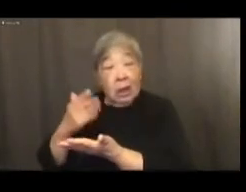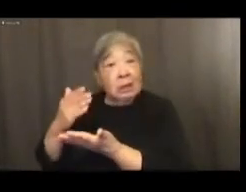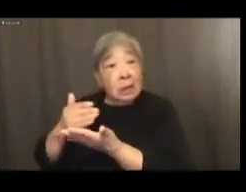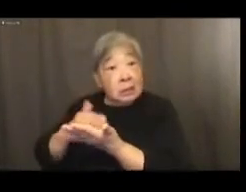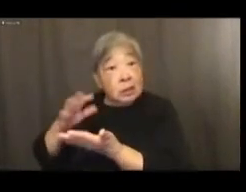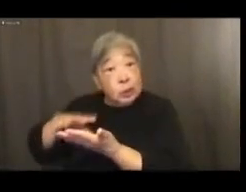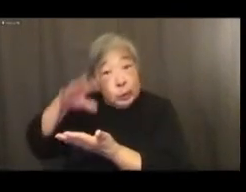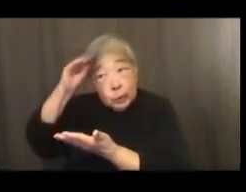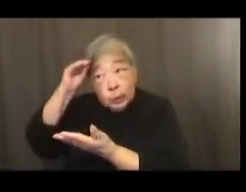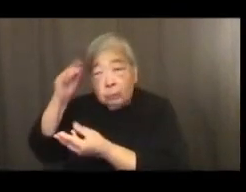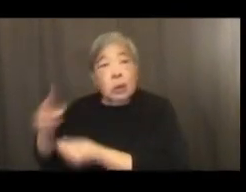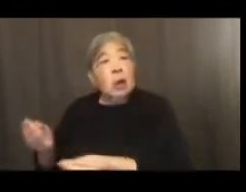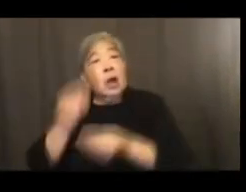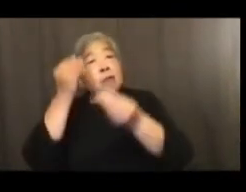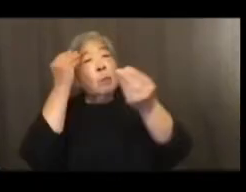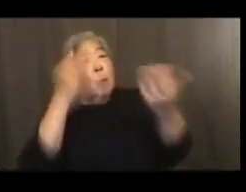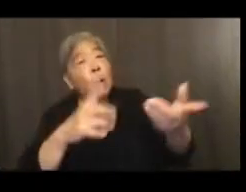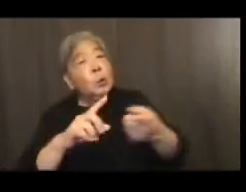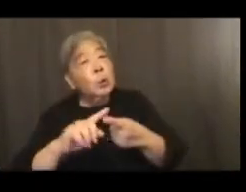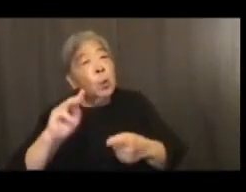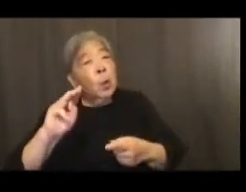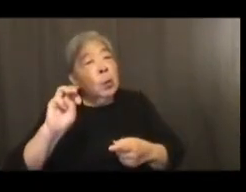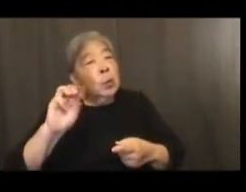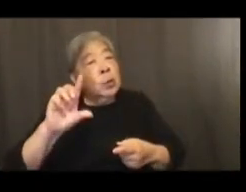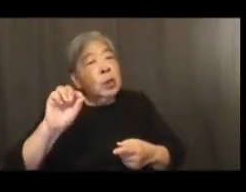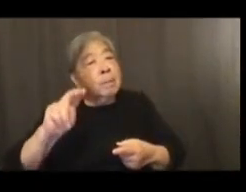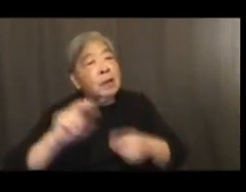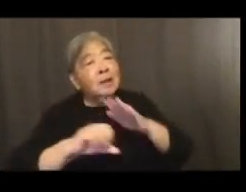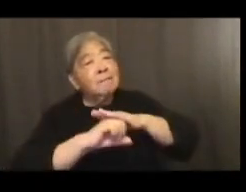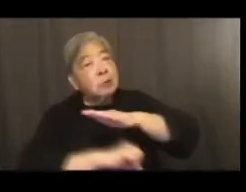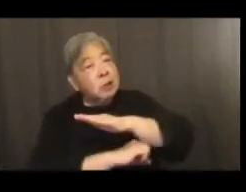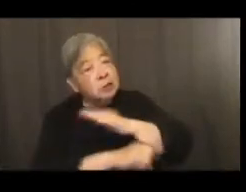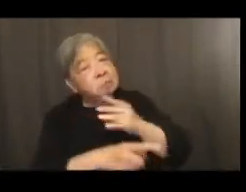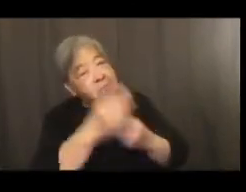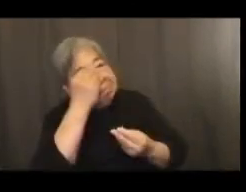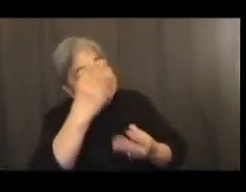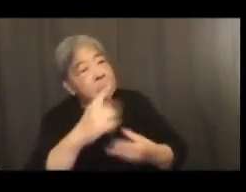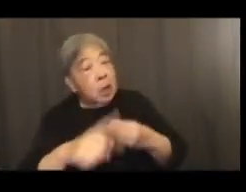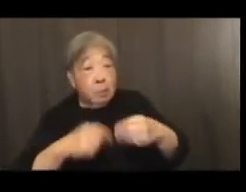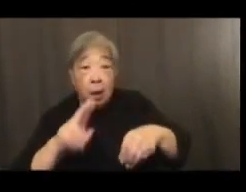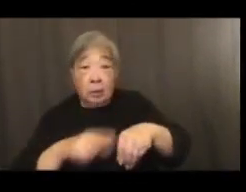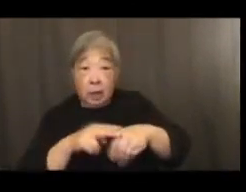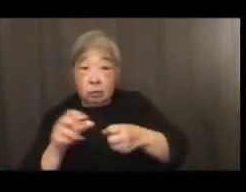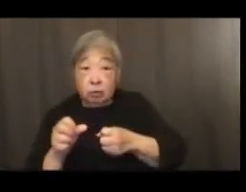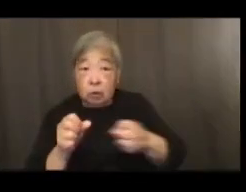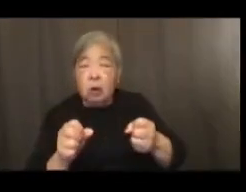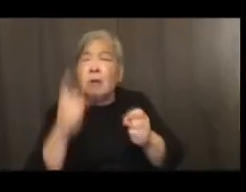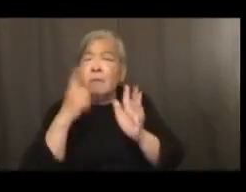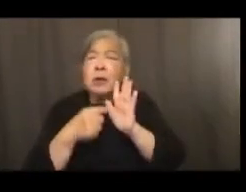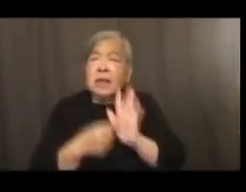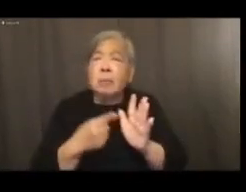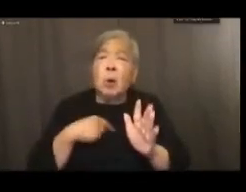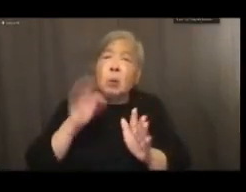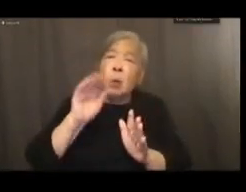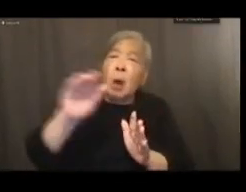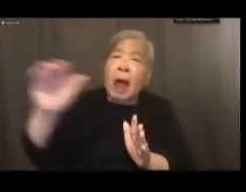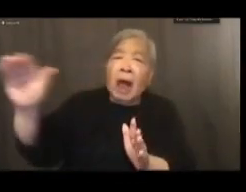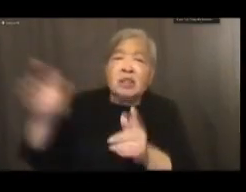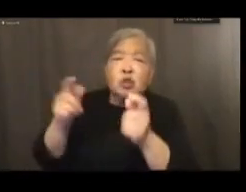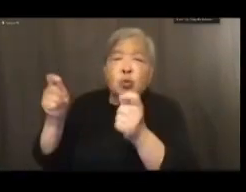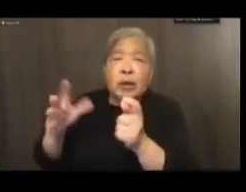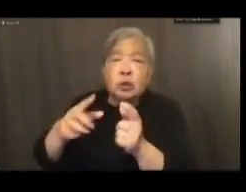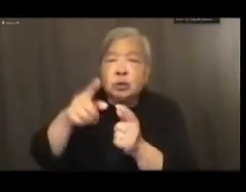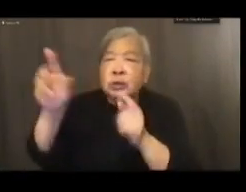Mellon Foundation on a possible national strategy. So for example, we will be asking the directors of the Museum of Modern Art, the